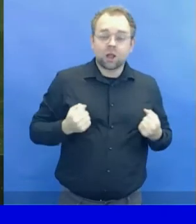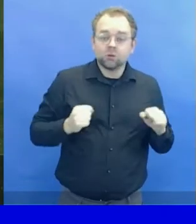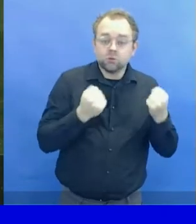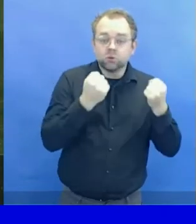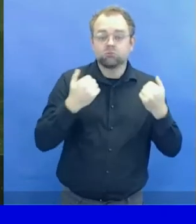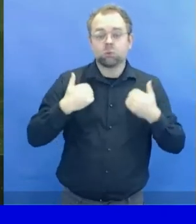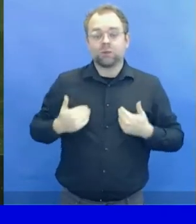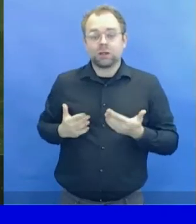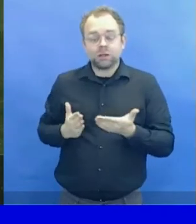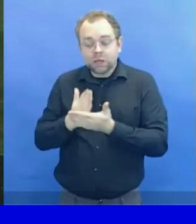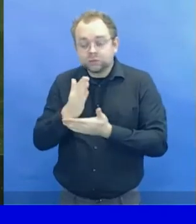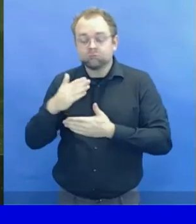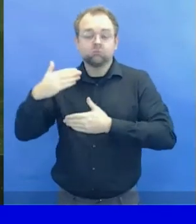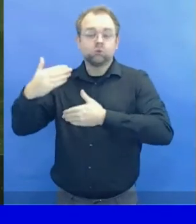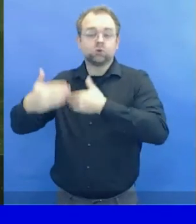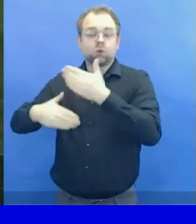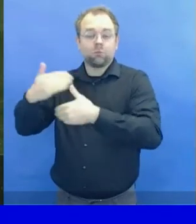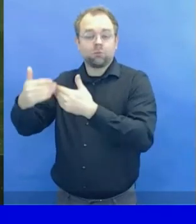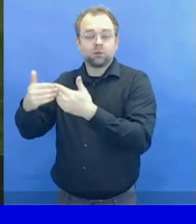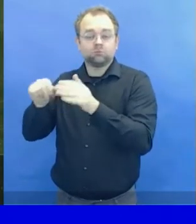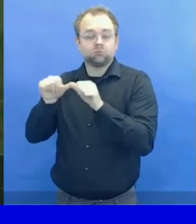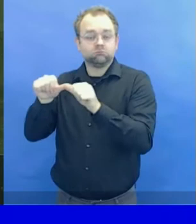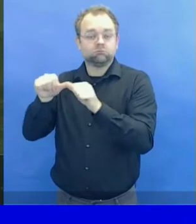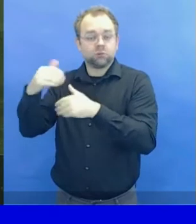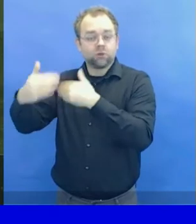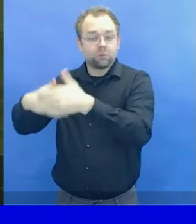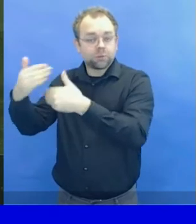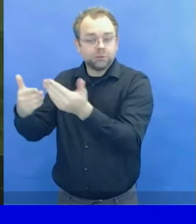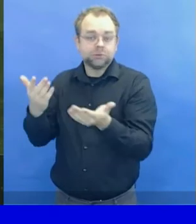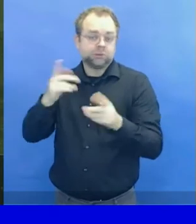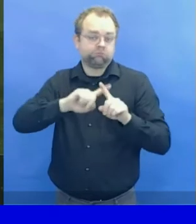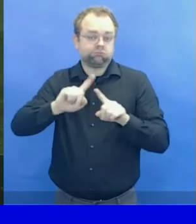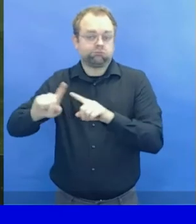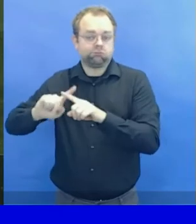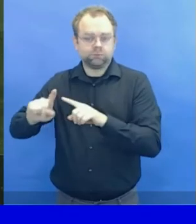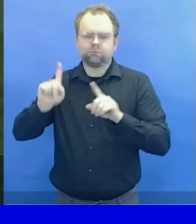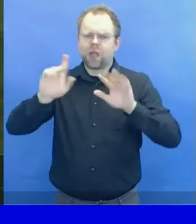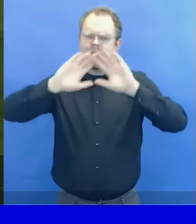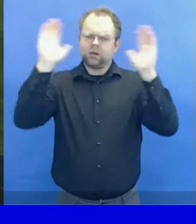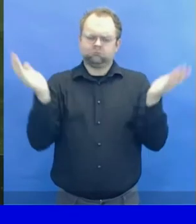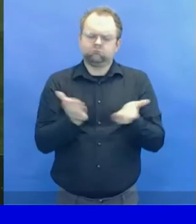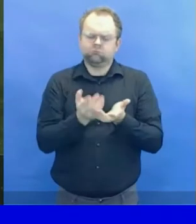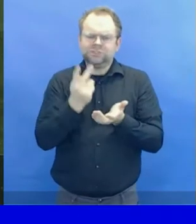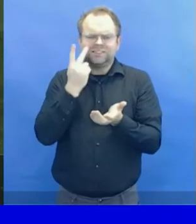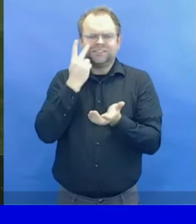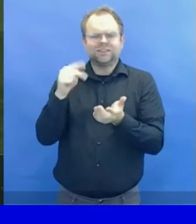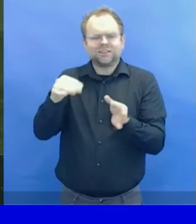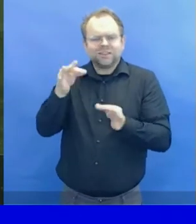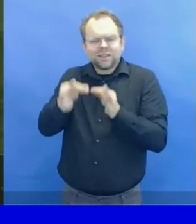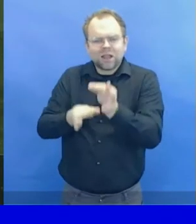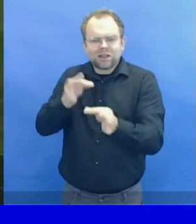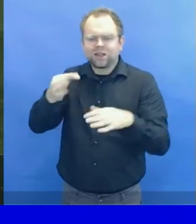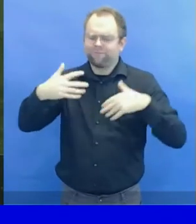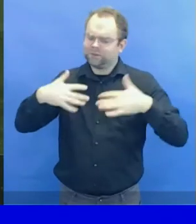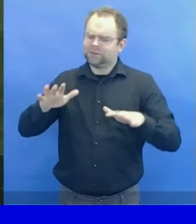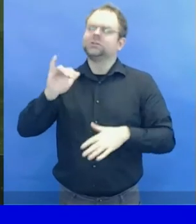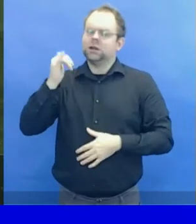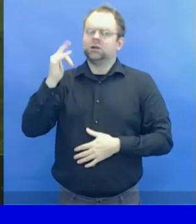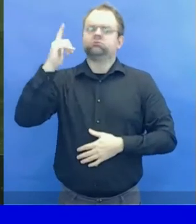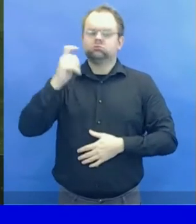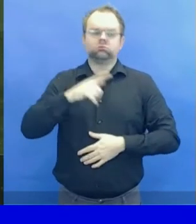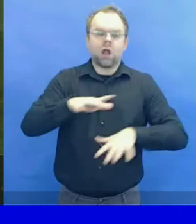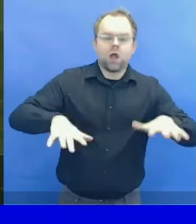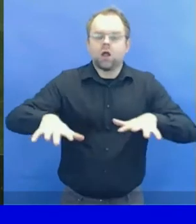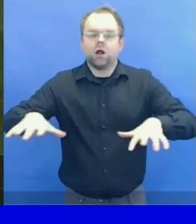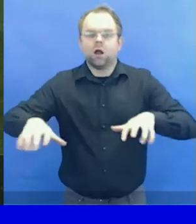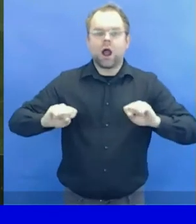coordination and knowledge sharing on disability inclusion. I feel that we have a collective commitment and